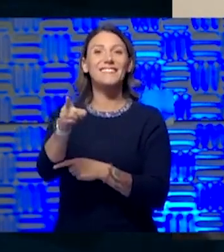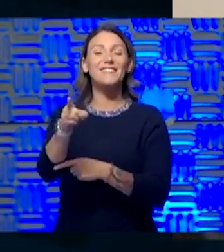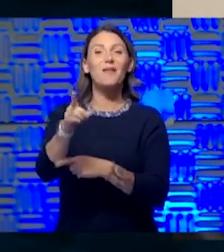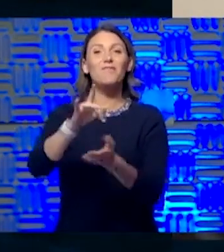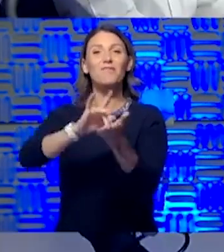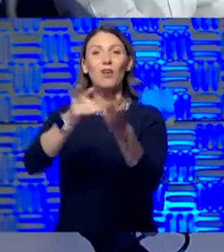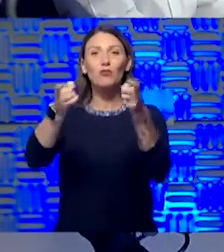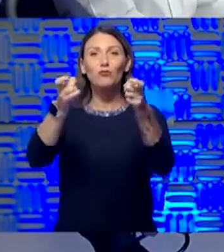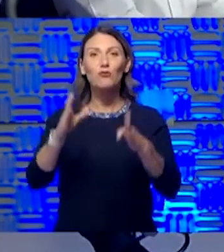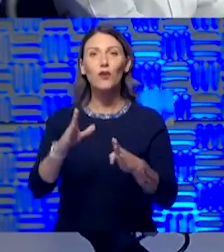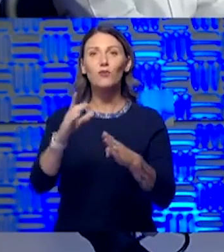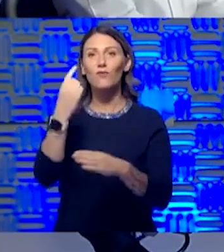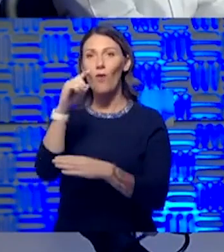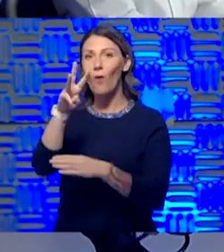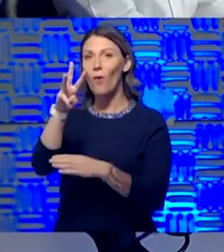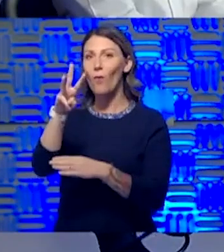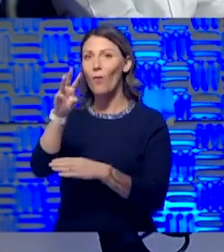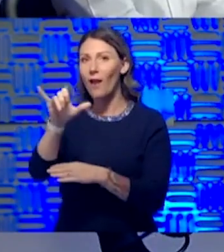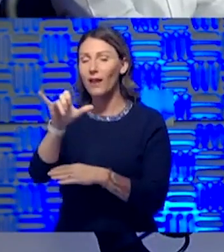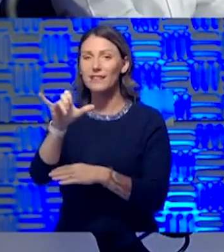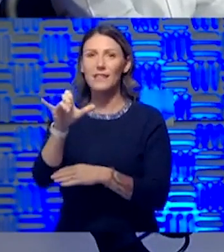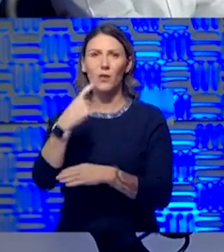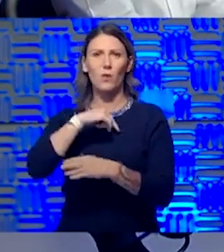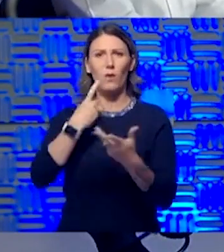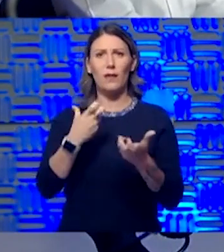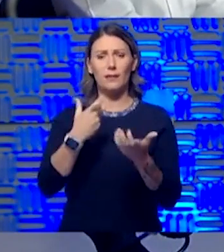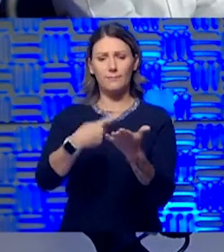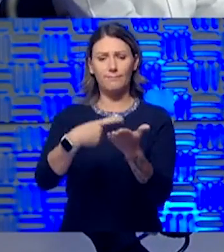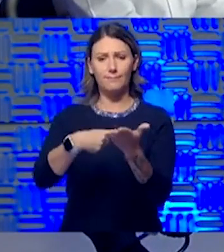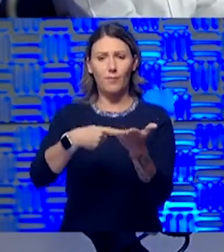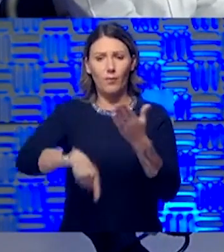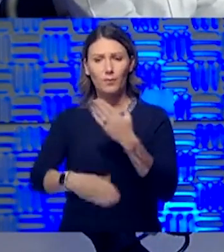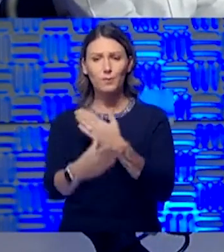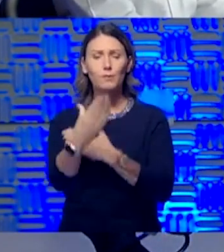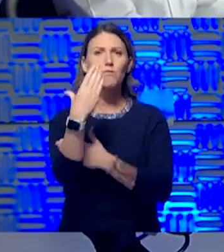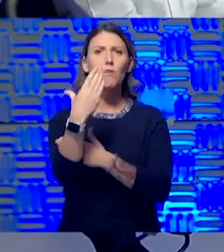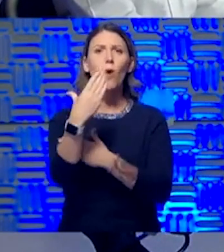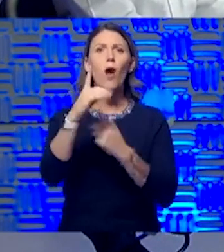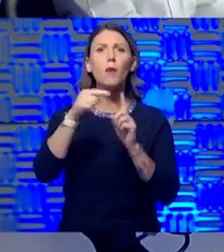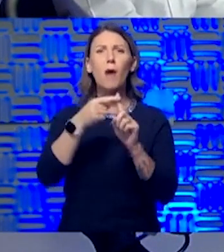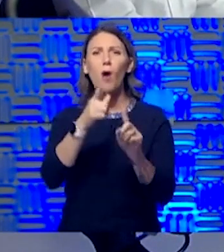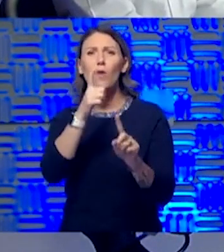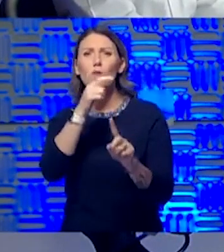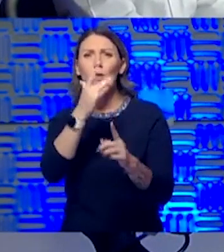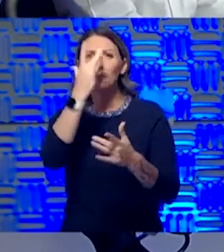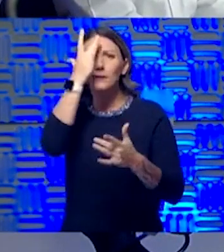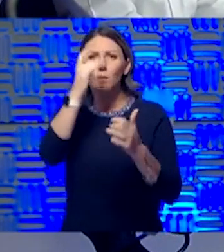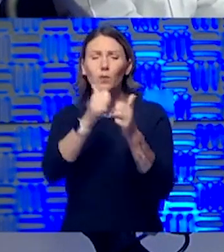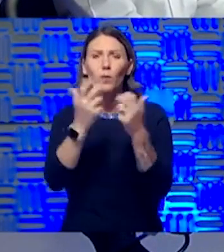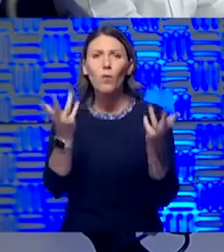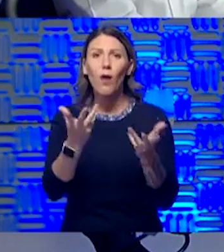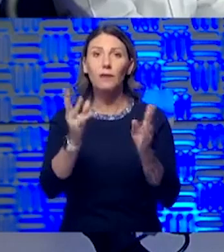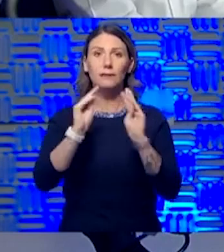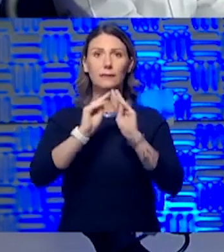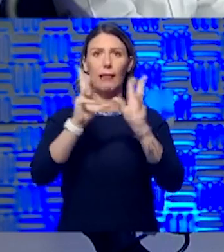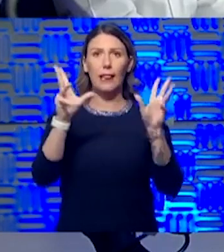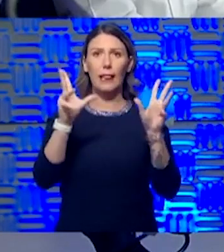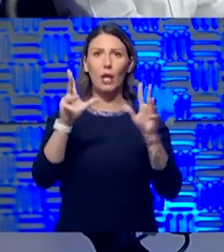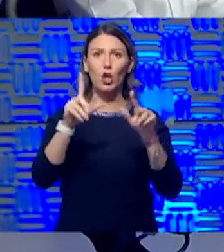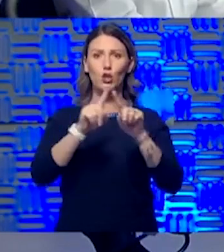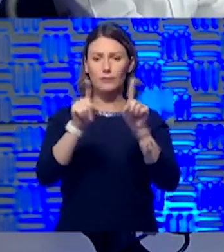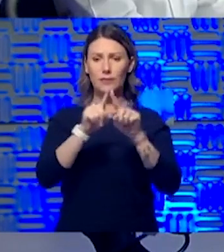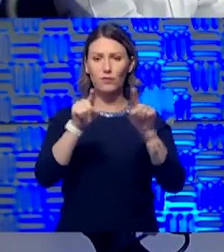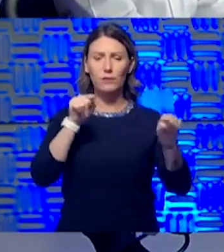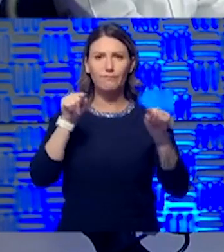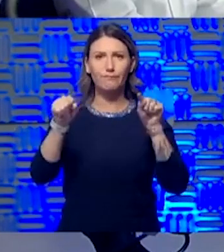we wanted to talk a little bit about who's getting sick with what around COVID-19. Because it's very clear that there are disparities around